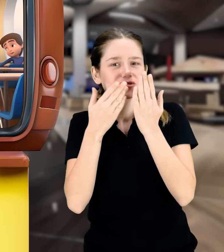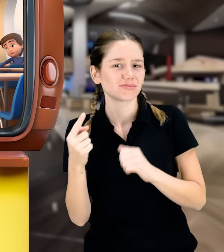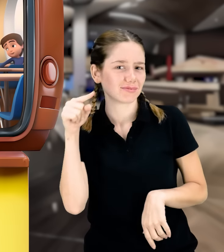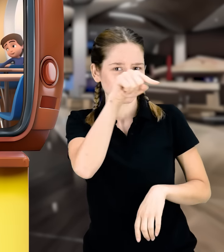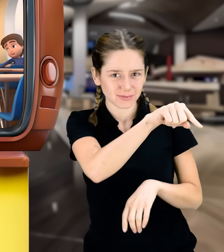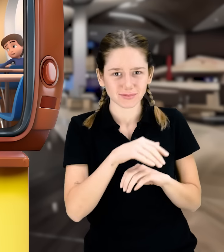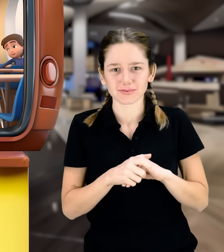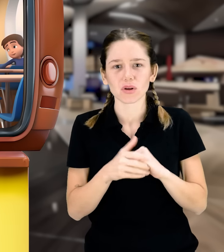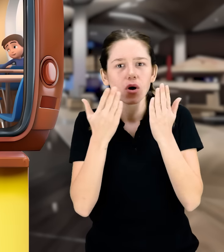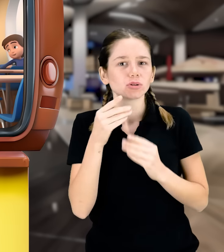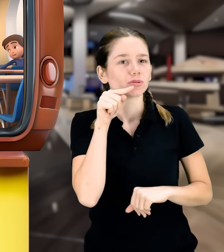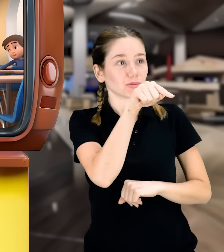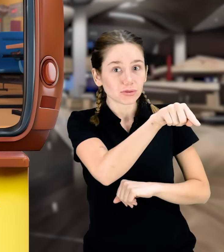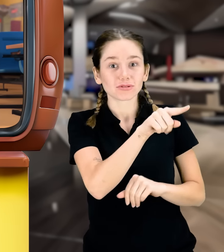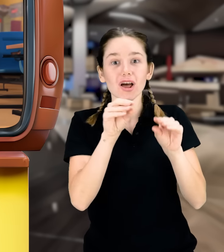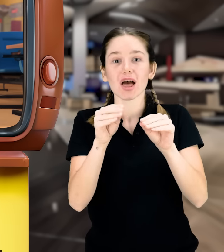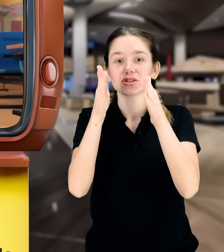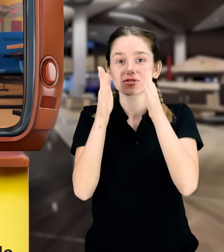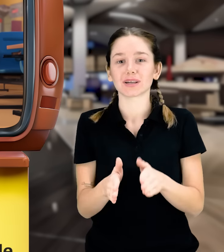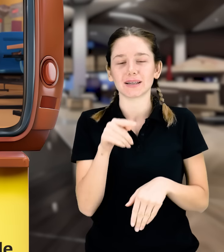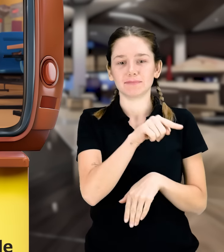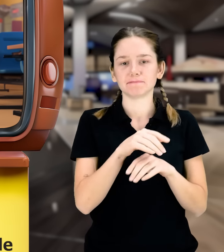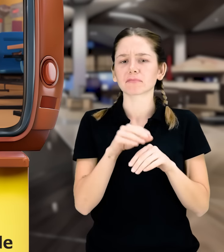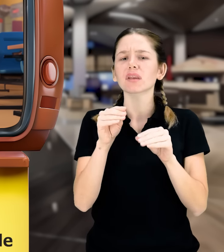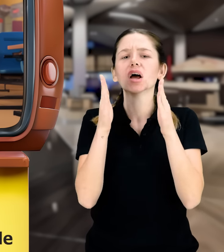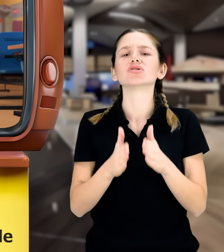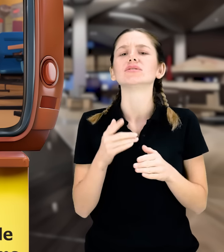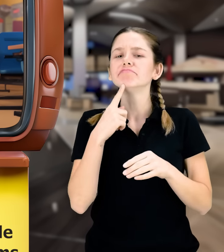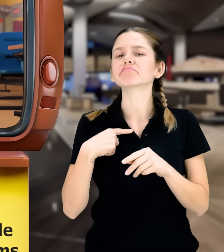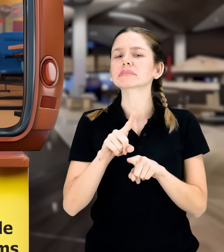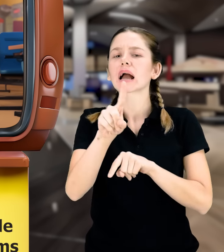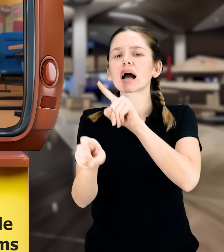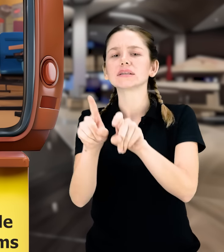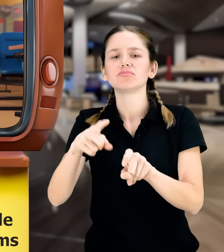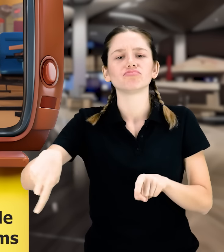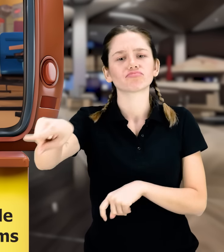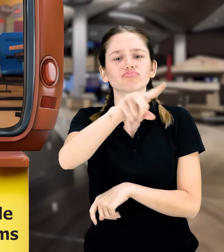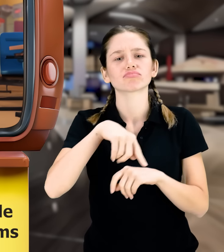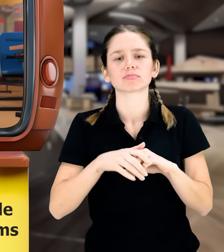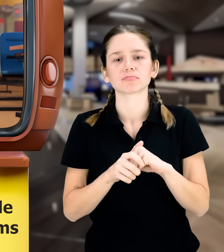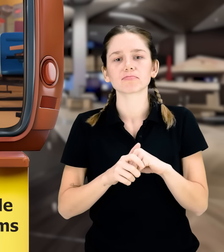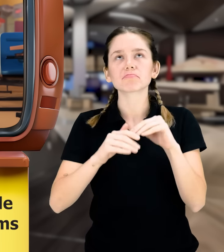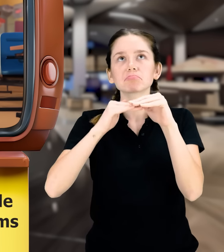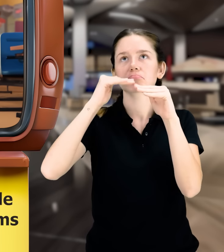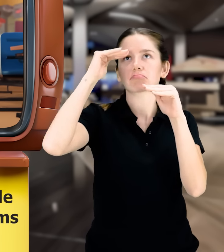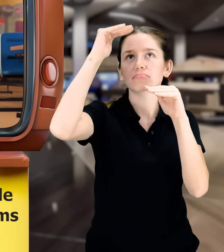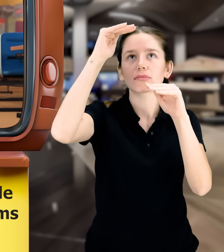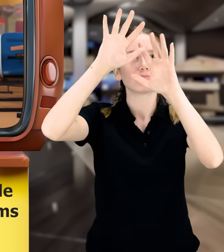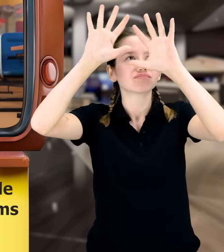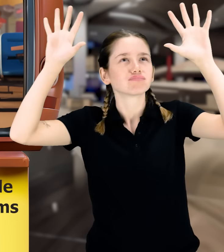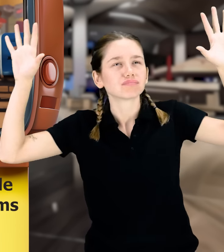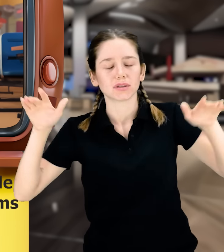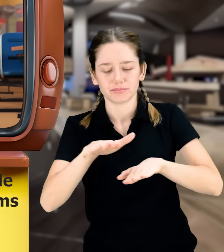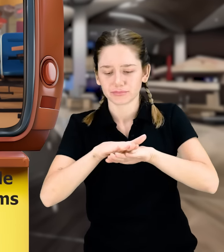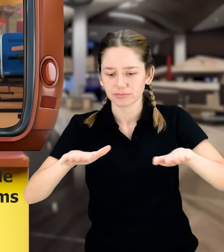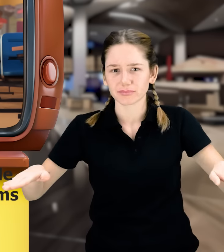Ege's favourite teacher asked them a riddle. Under the sky, above the ground, filled with people